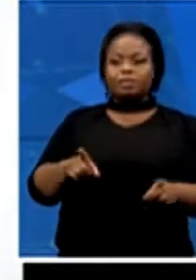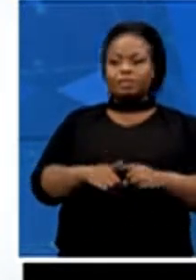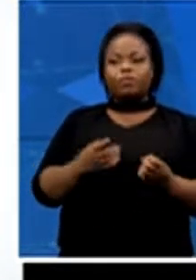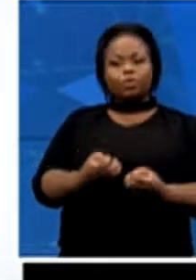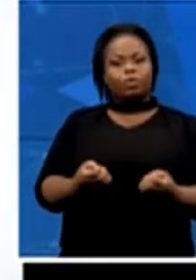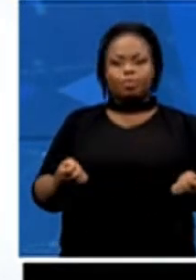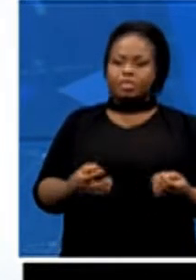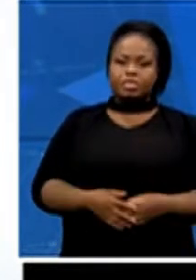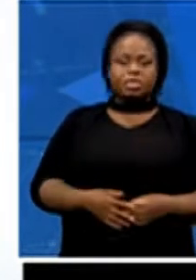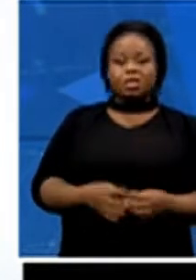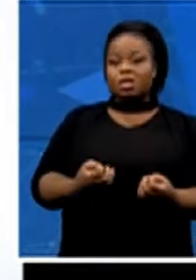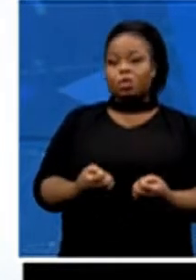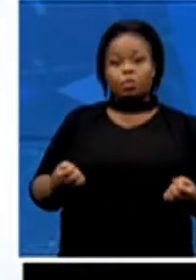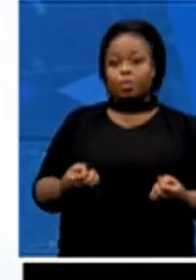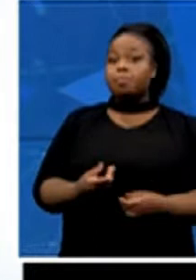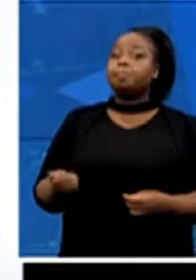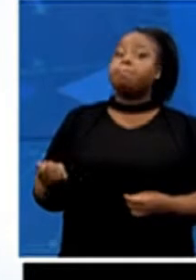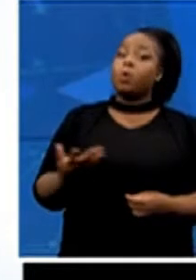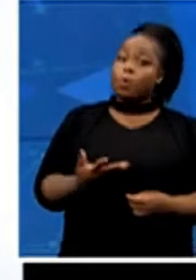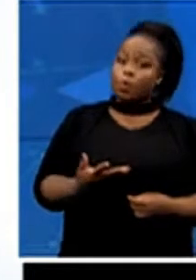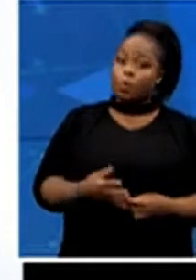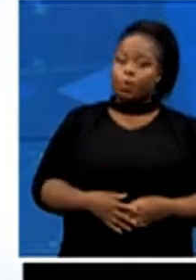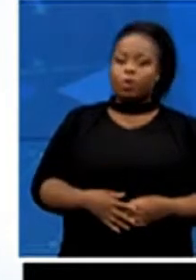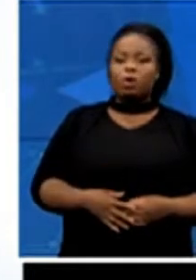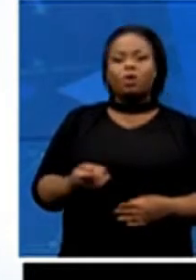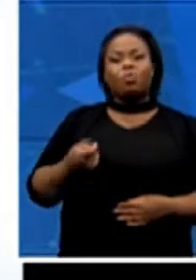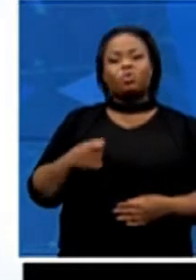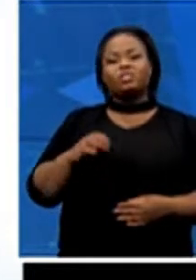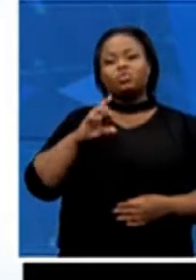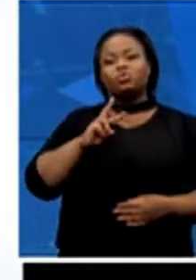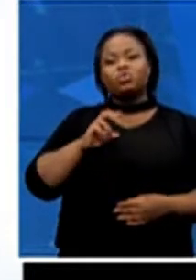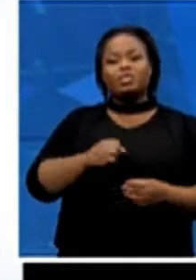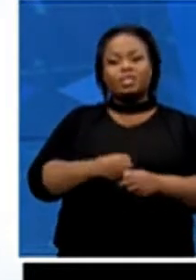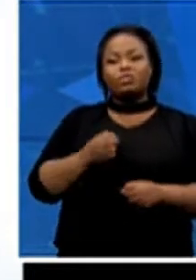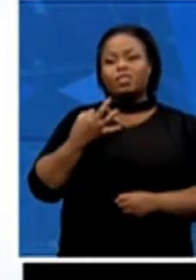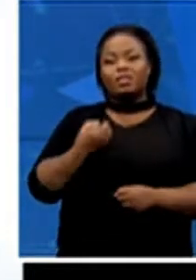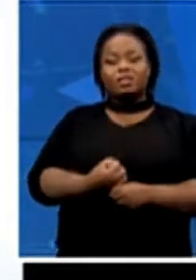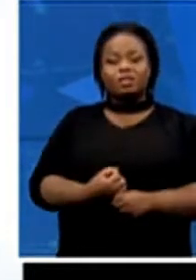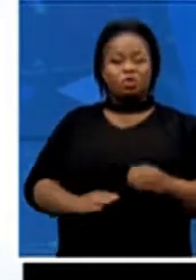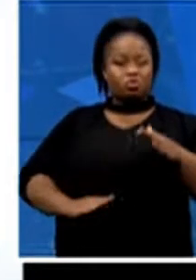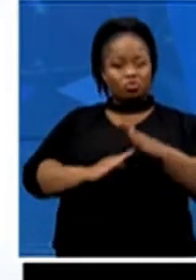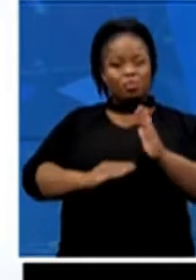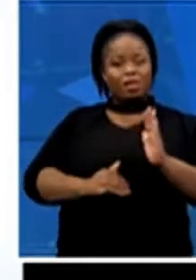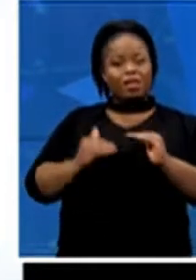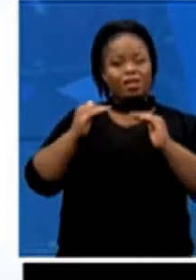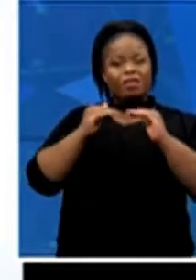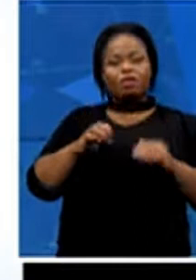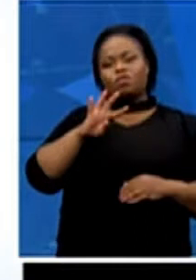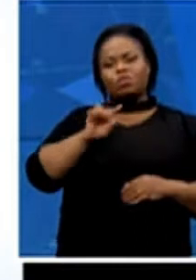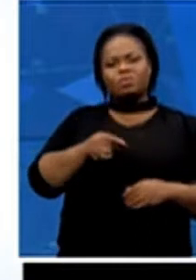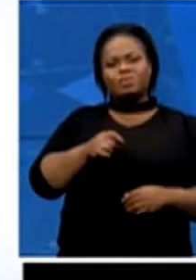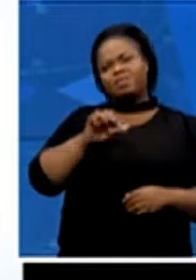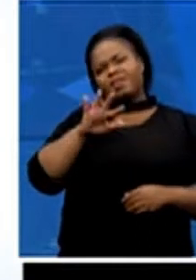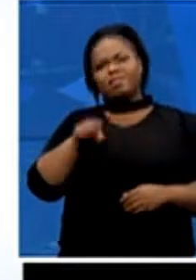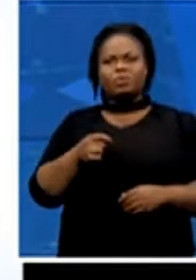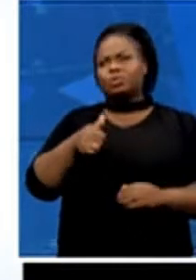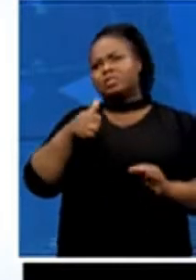you know, up to two, three, and probably once you get to the senior level, four, five, six thousand rand. As one of the players talked about, you